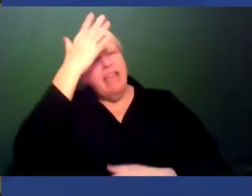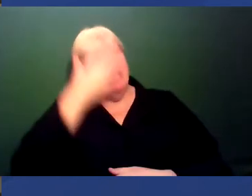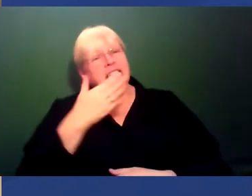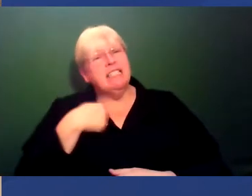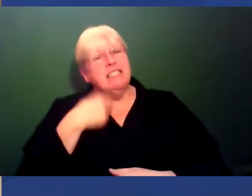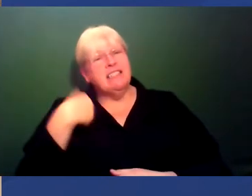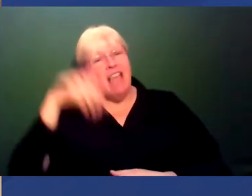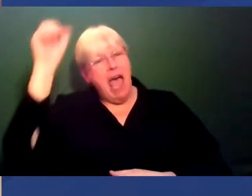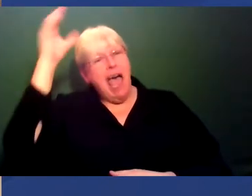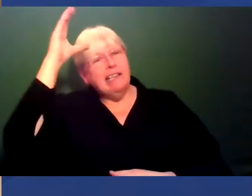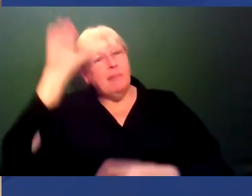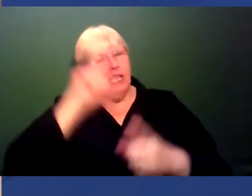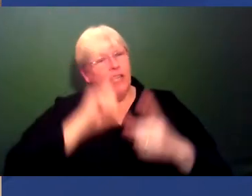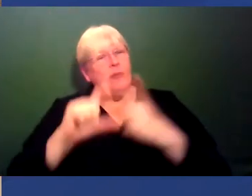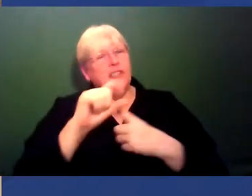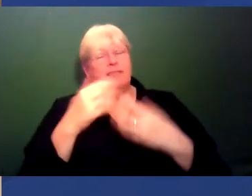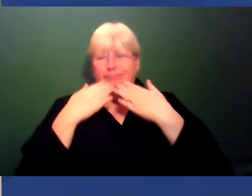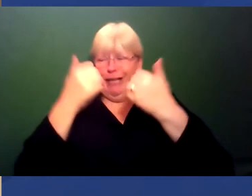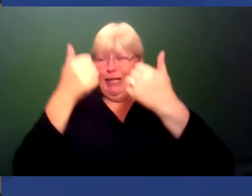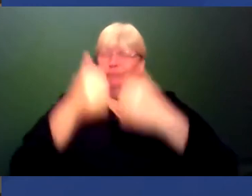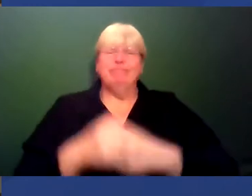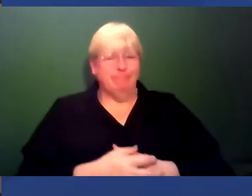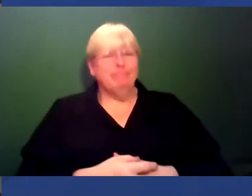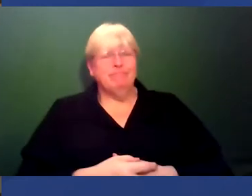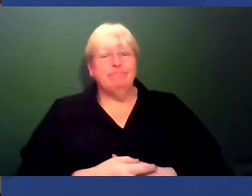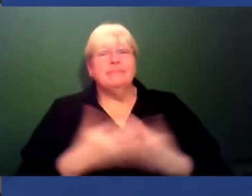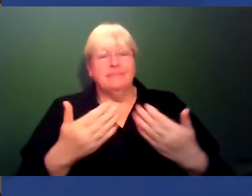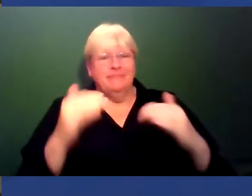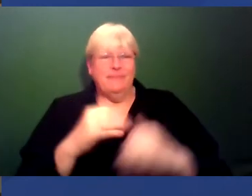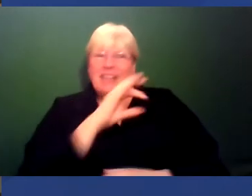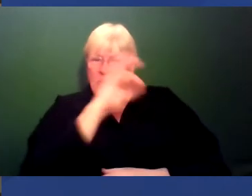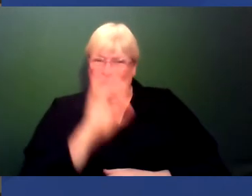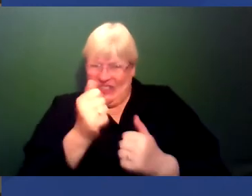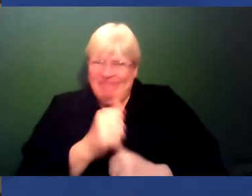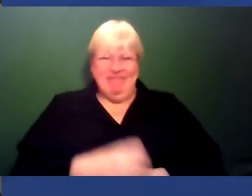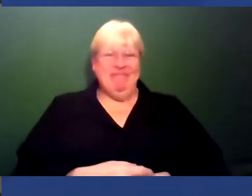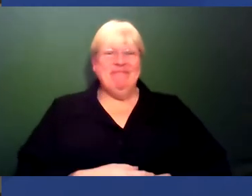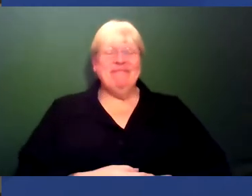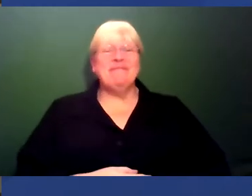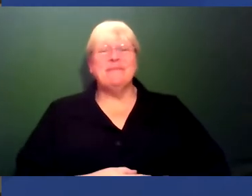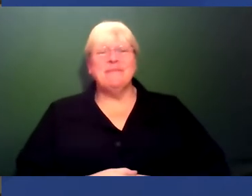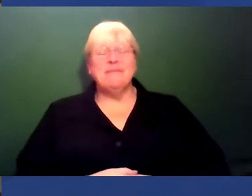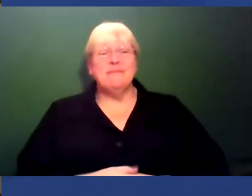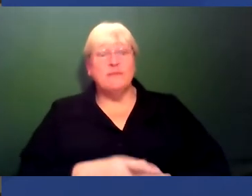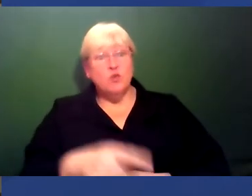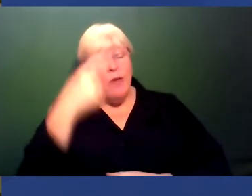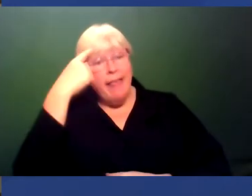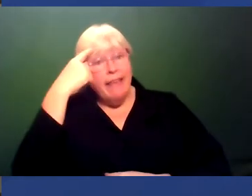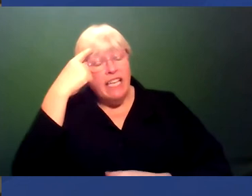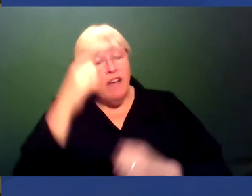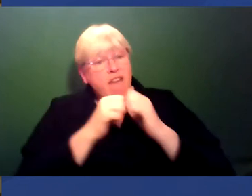Thank you very much. And now we come to a question. Yeah. Do you think there's value